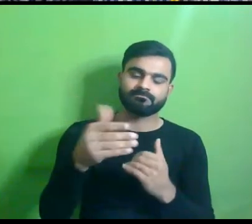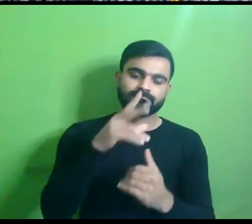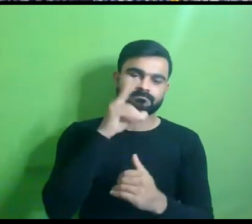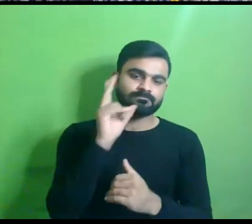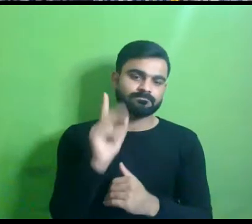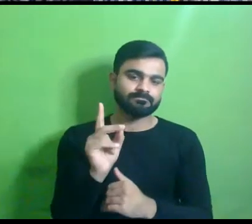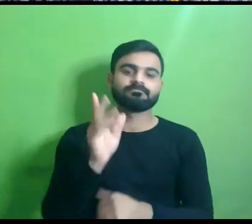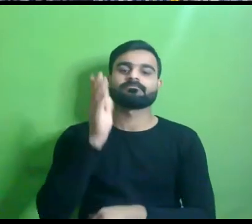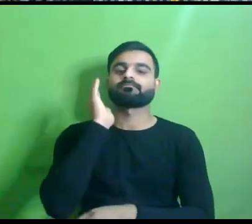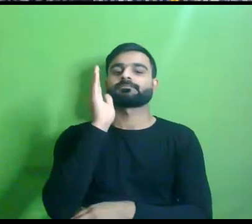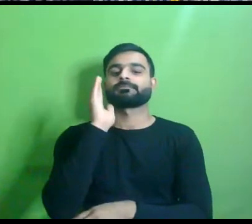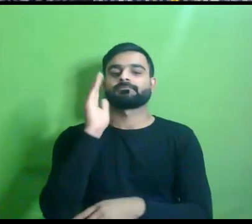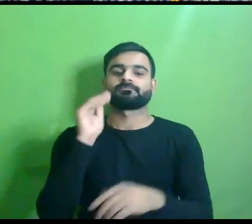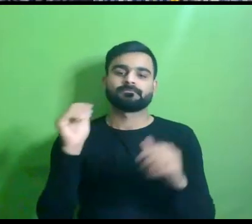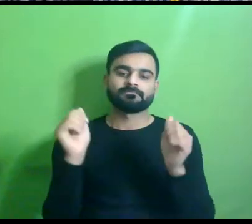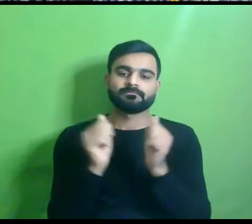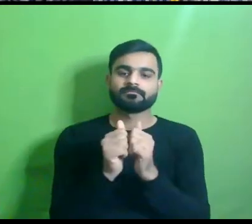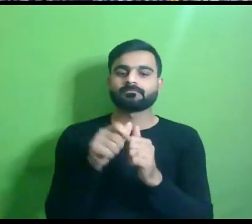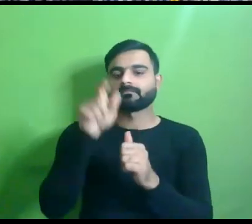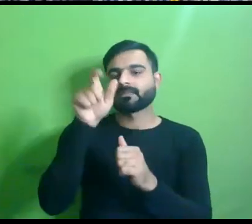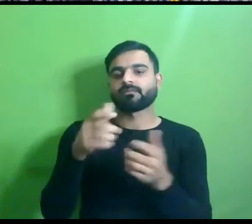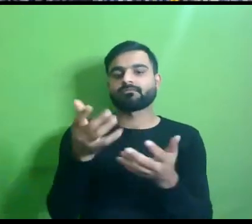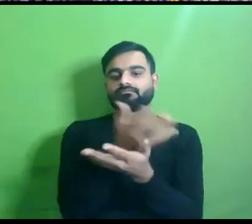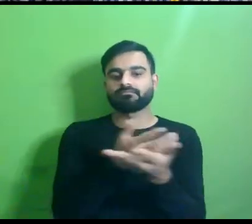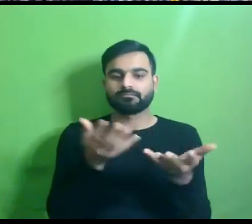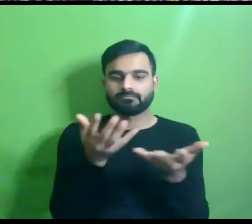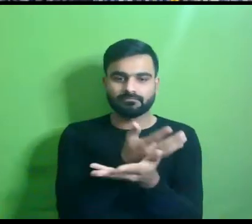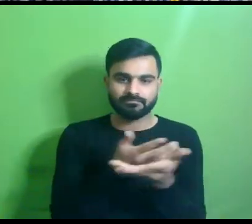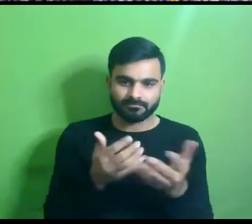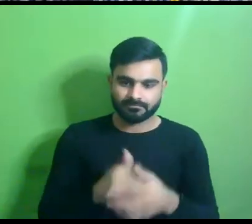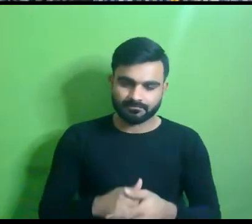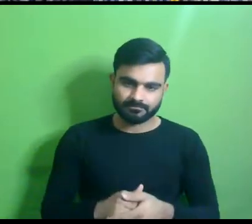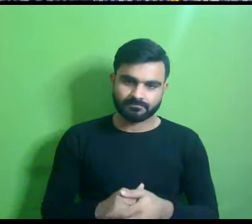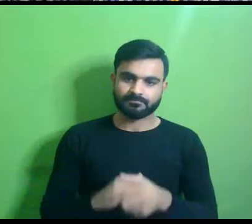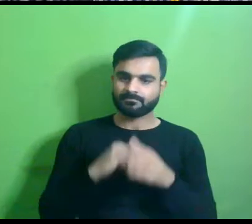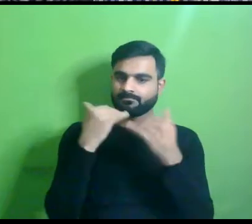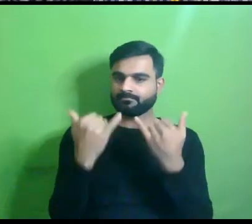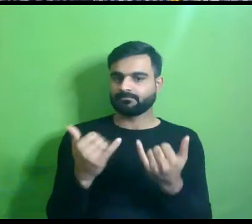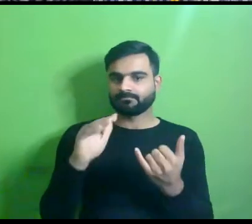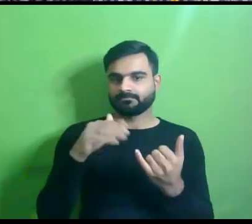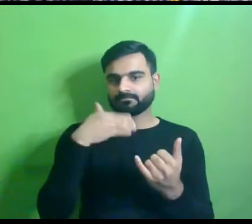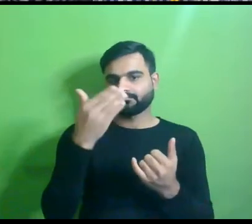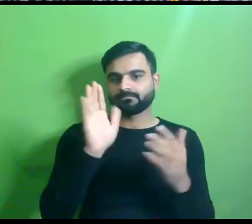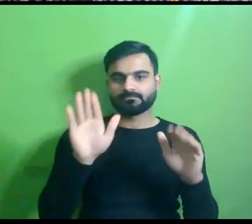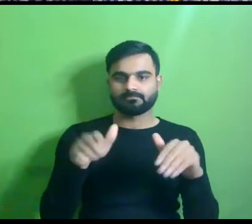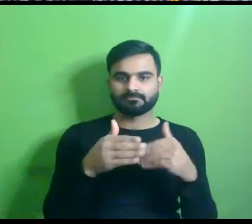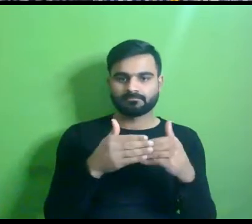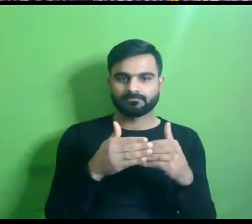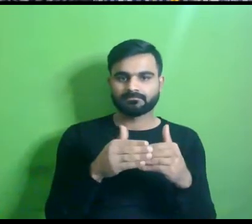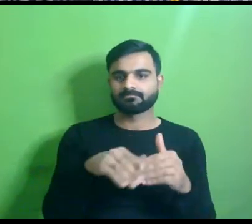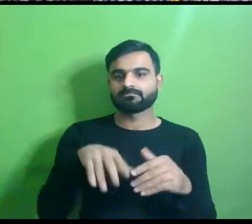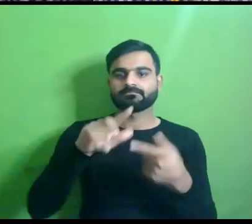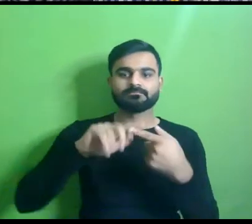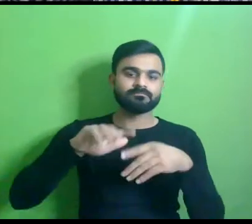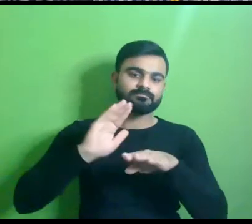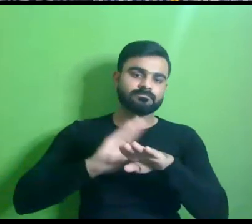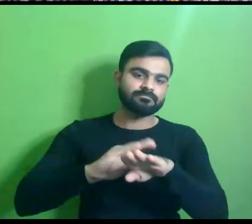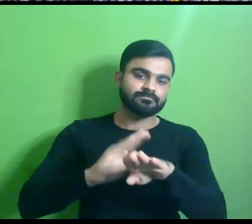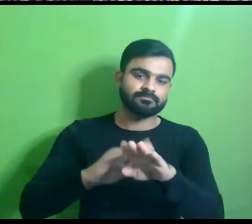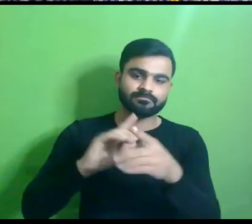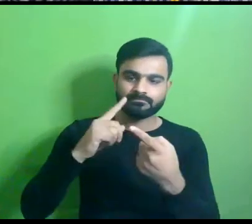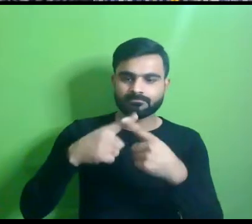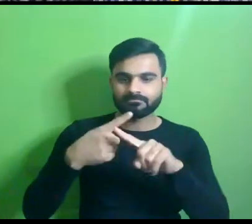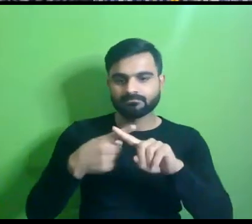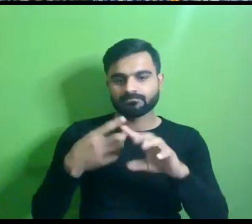part of the webinar which is the panel discussion i would i would now like to introduce the experienced set of experts